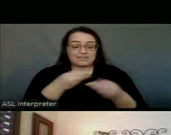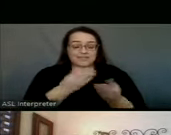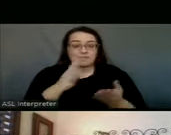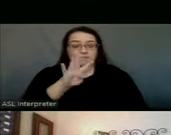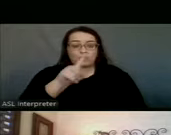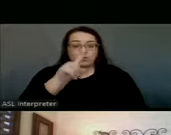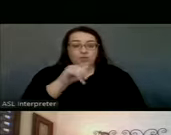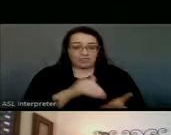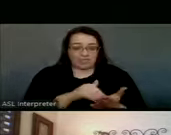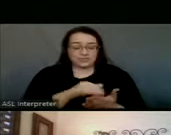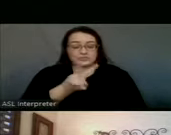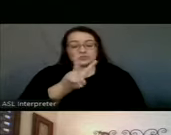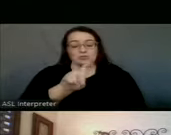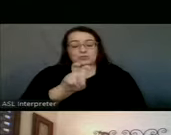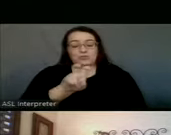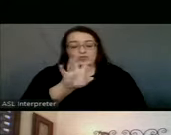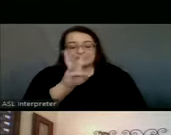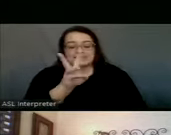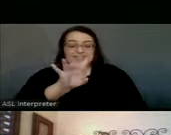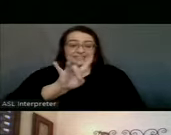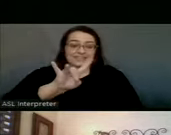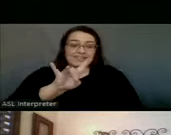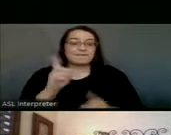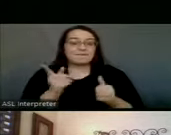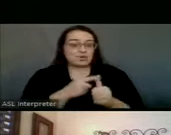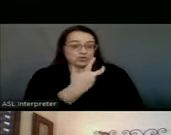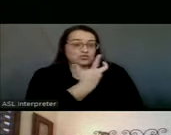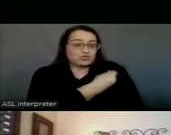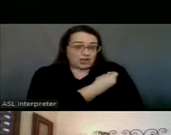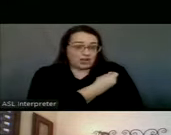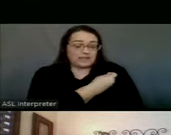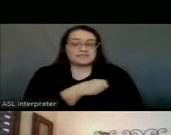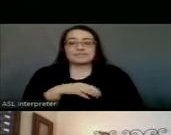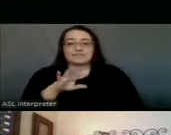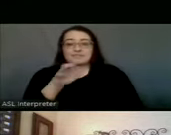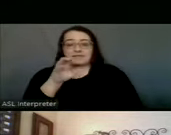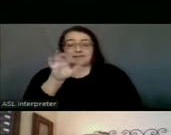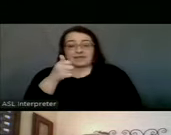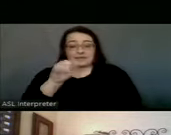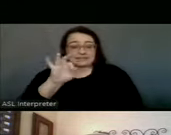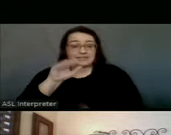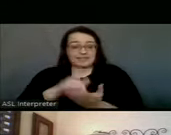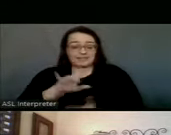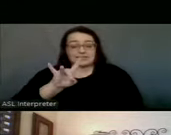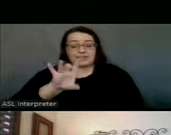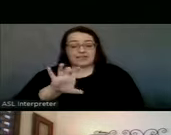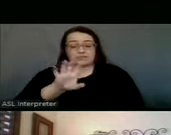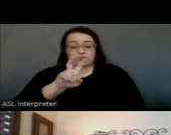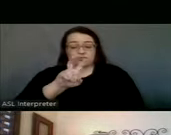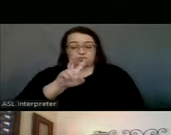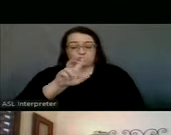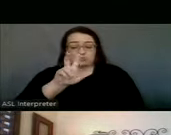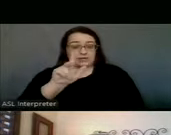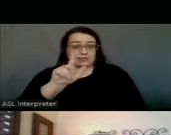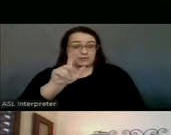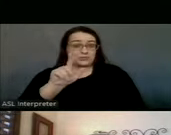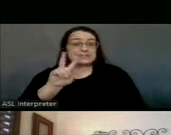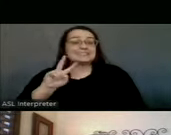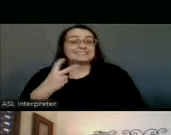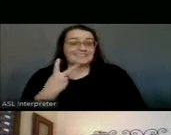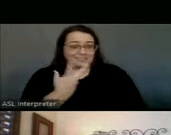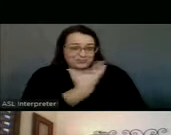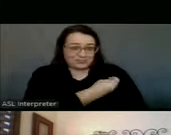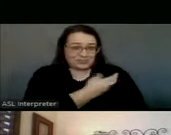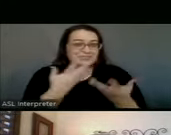,268 first doses and 19,823 second doses